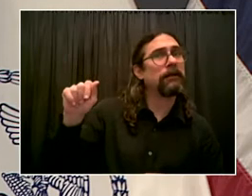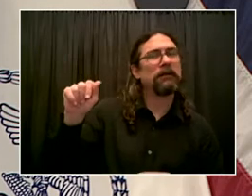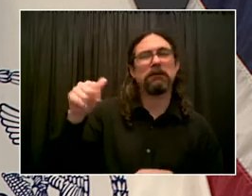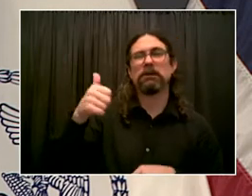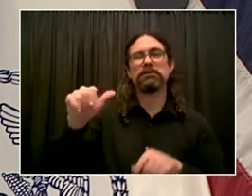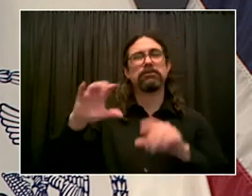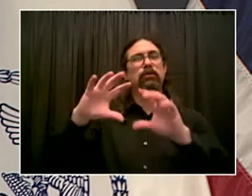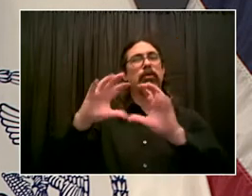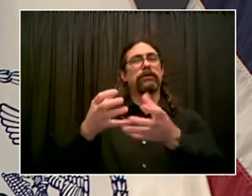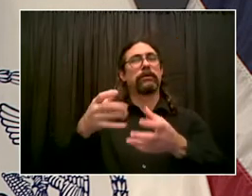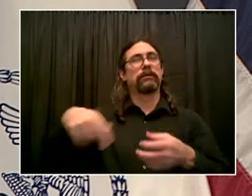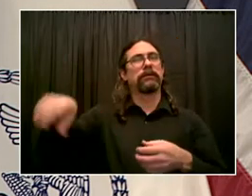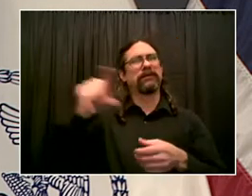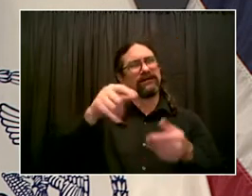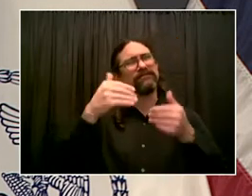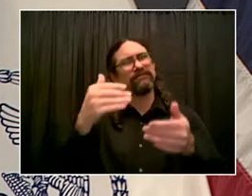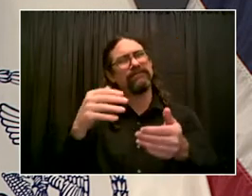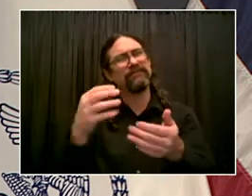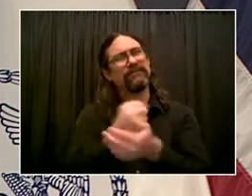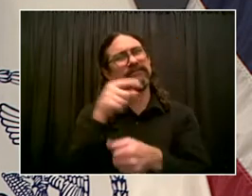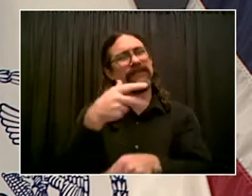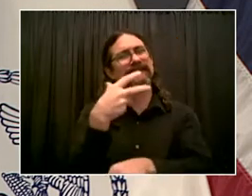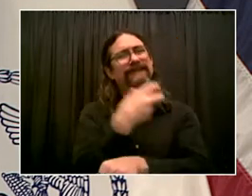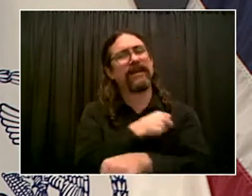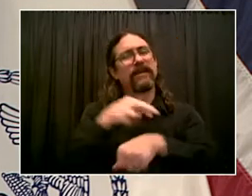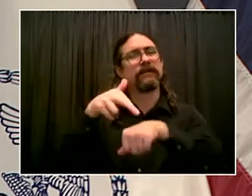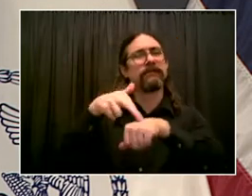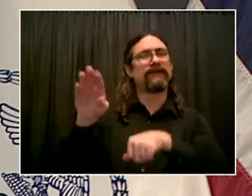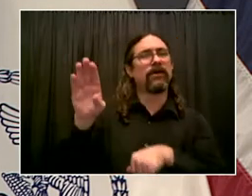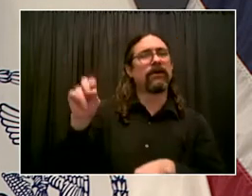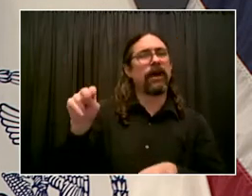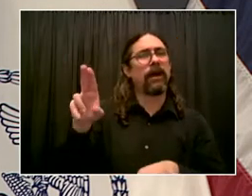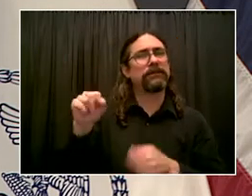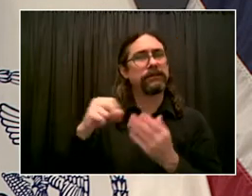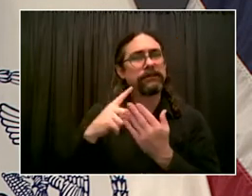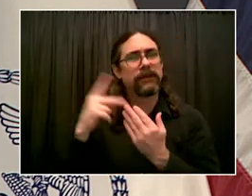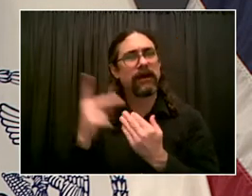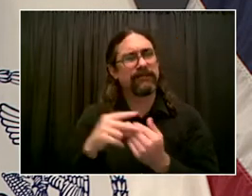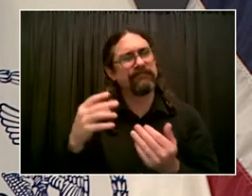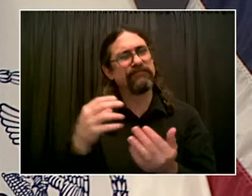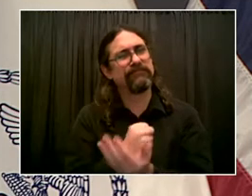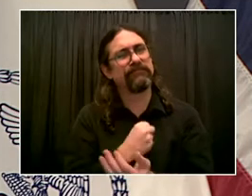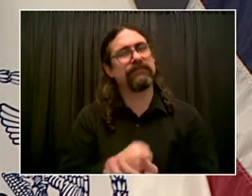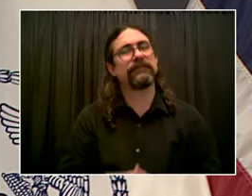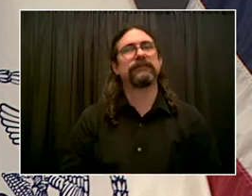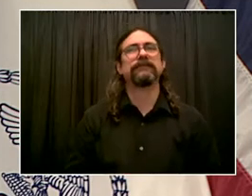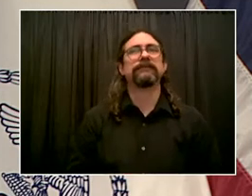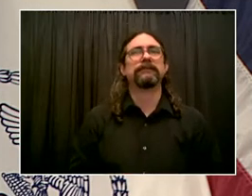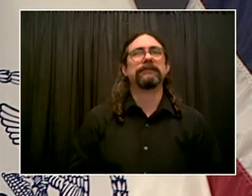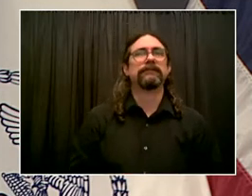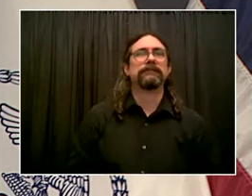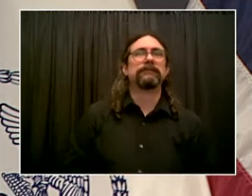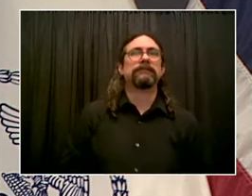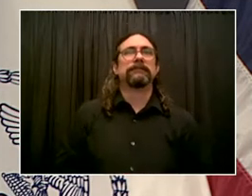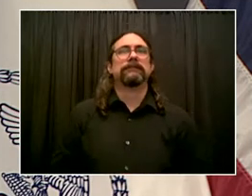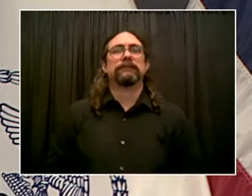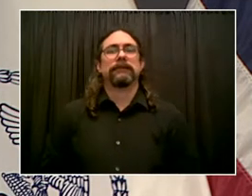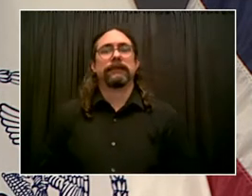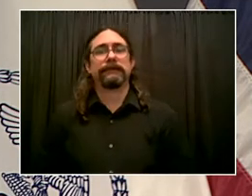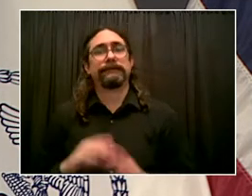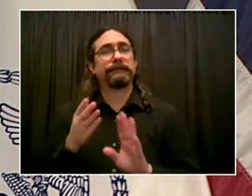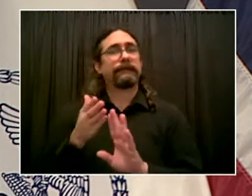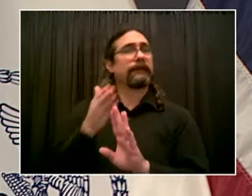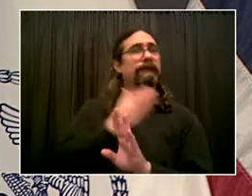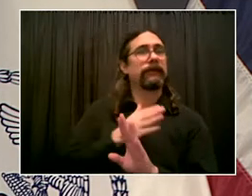Everyone, as we now move to our indicators for day, just want to say in the midst of all the challenges, something